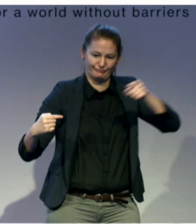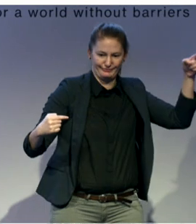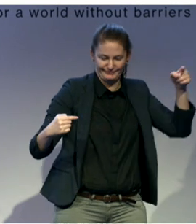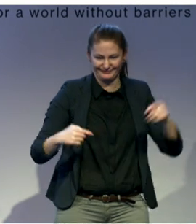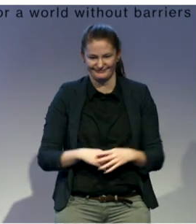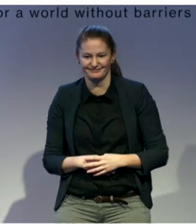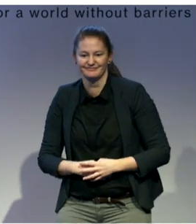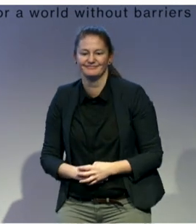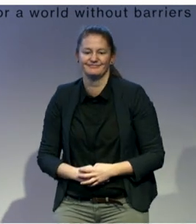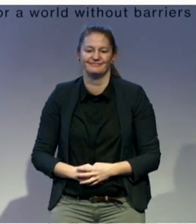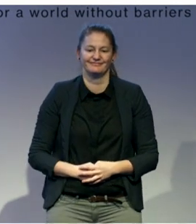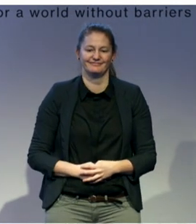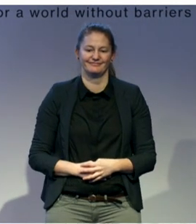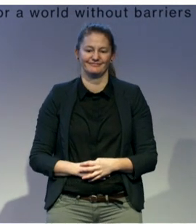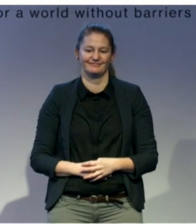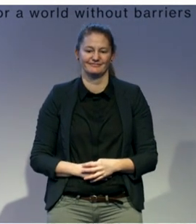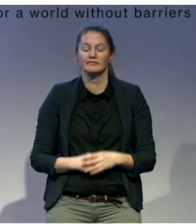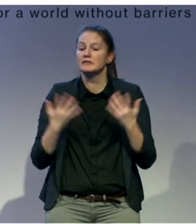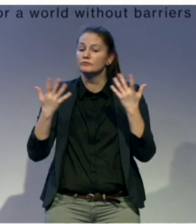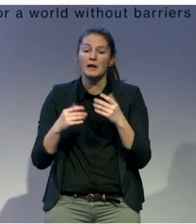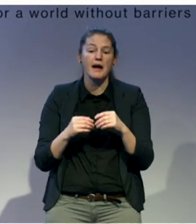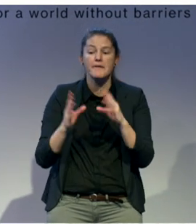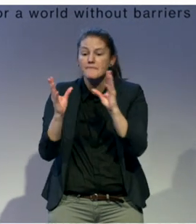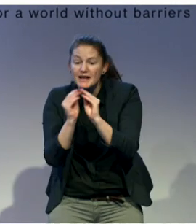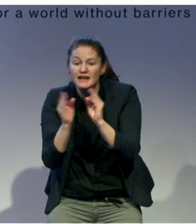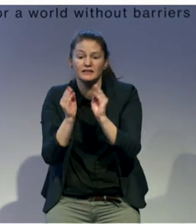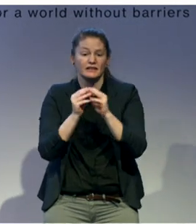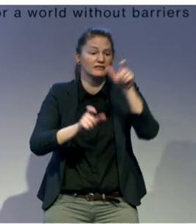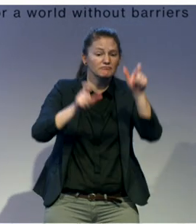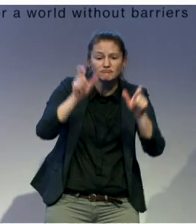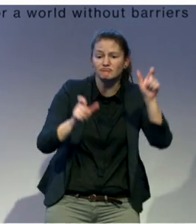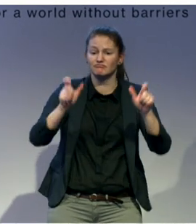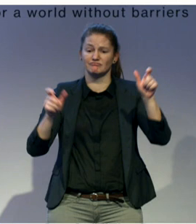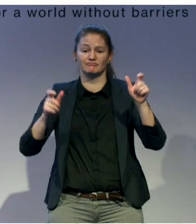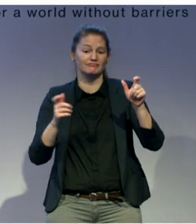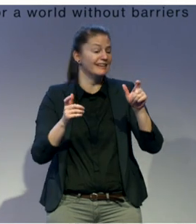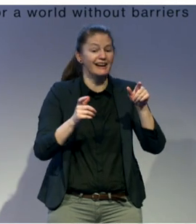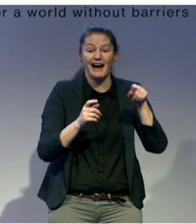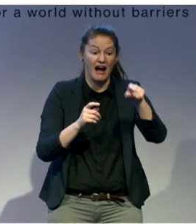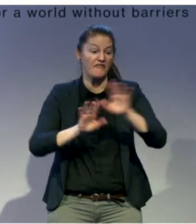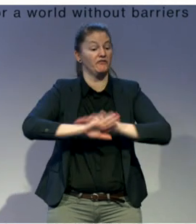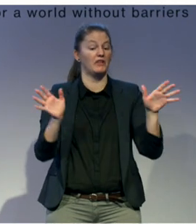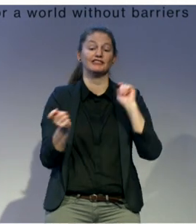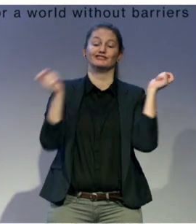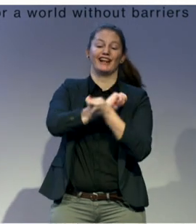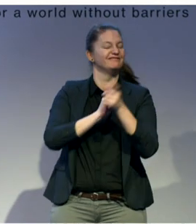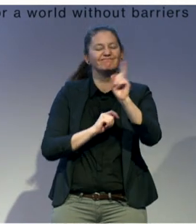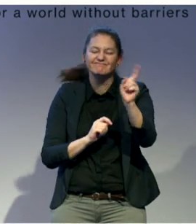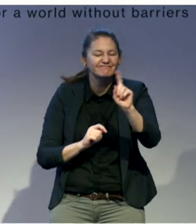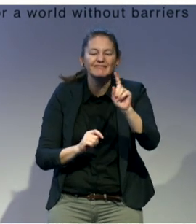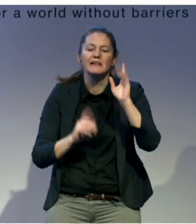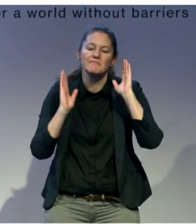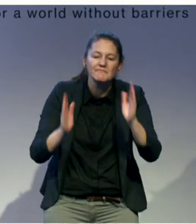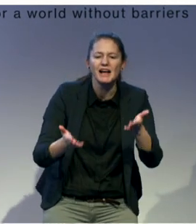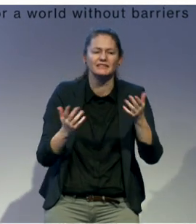local council meeting, for example, does not actually mean a change will happen. You have to actually look and understand whether the